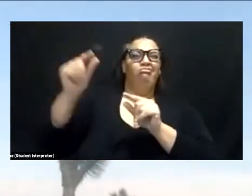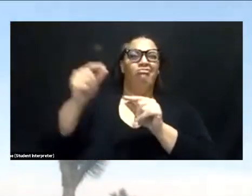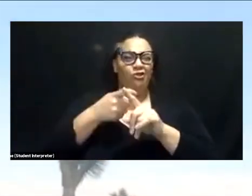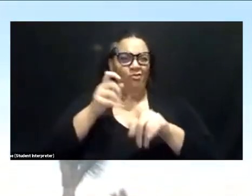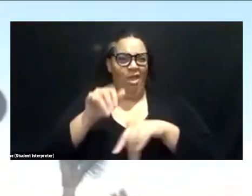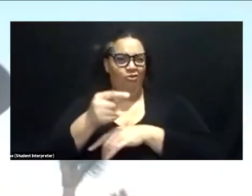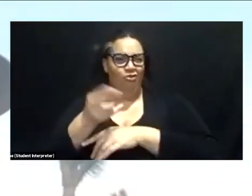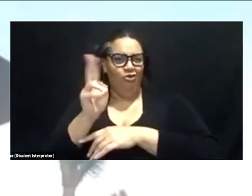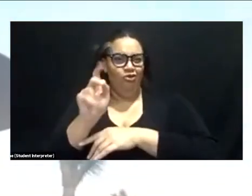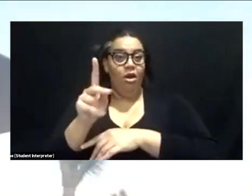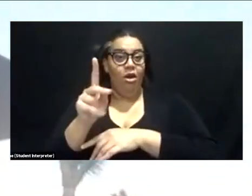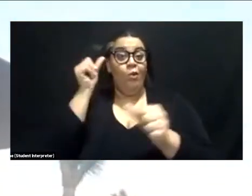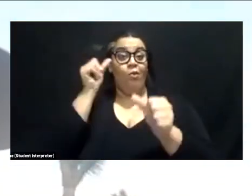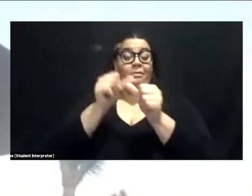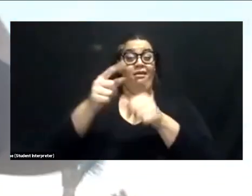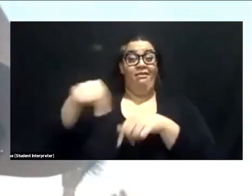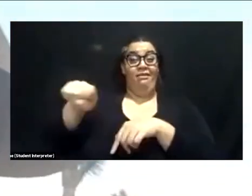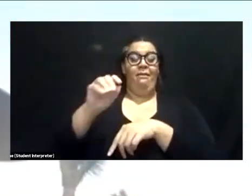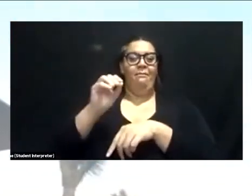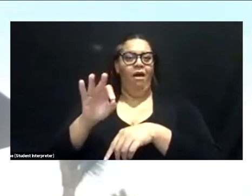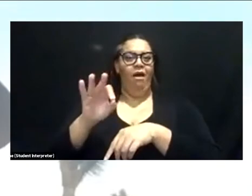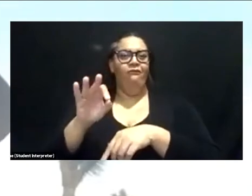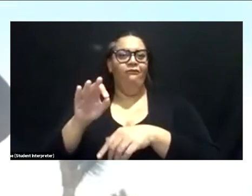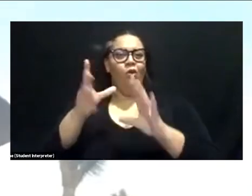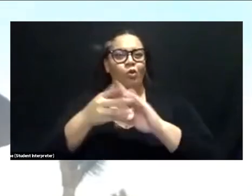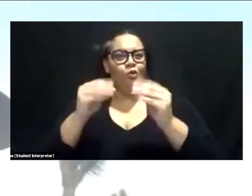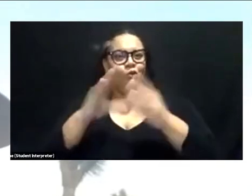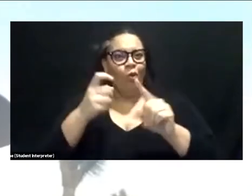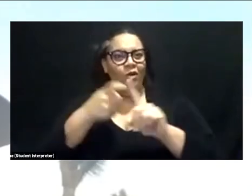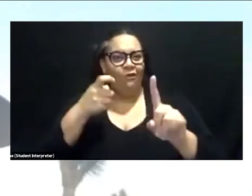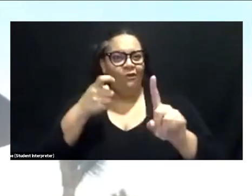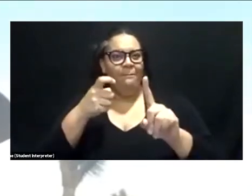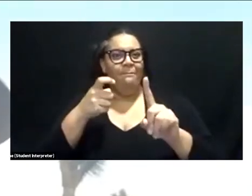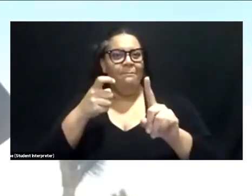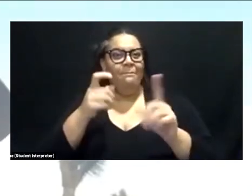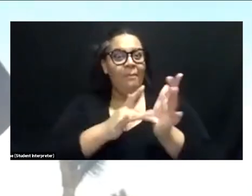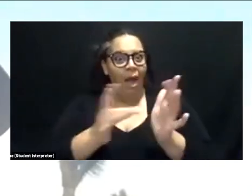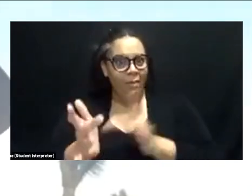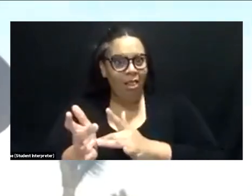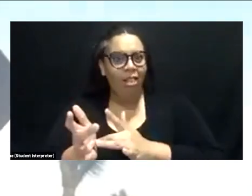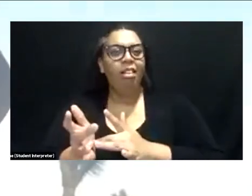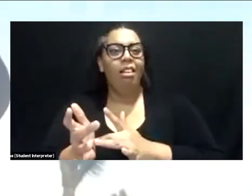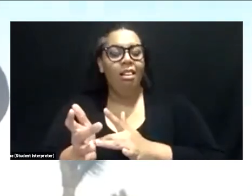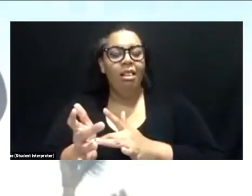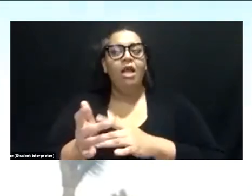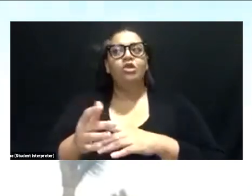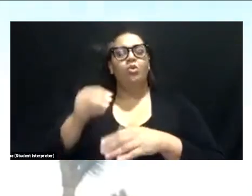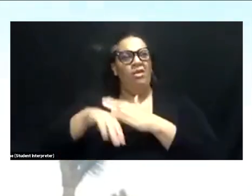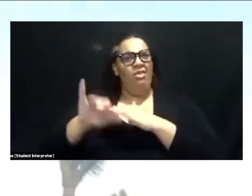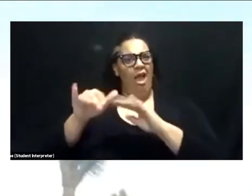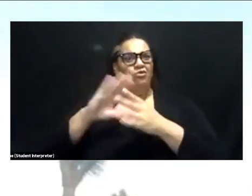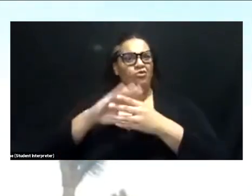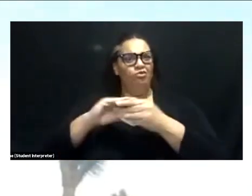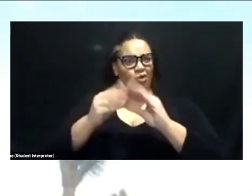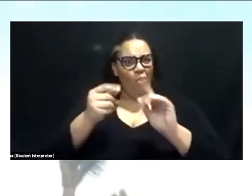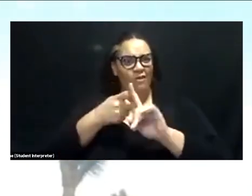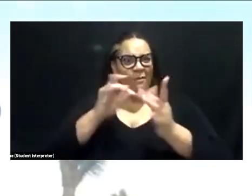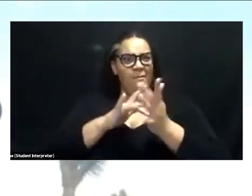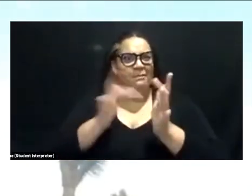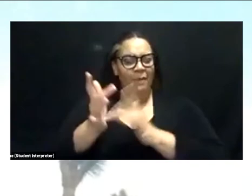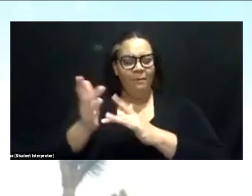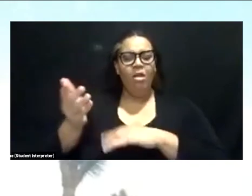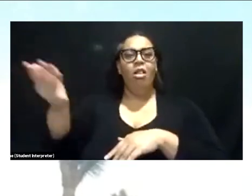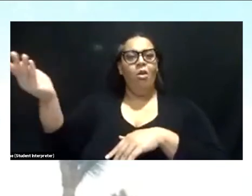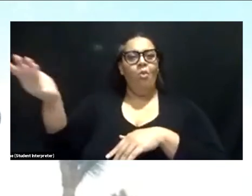Joshua. And I guess in the story, Joshua welcomes travelers to their new home. Um, so they called it the Joshua